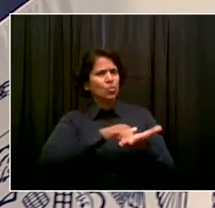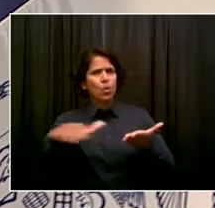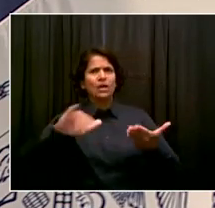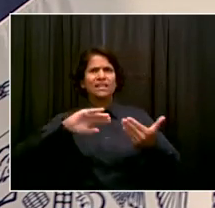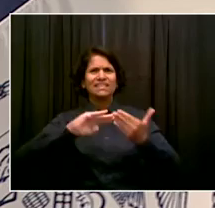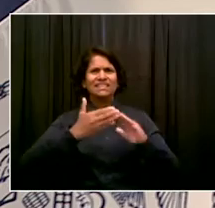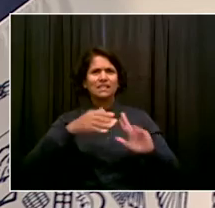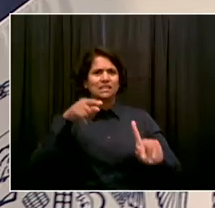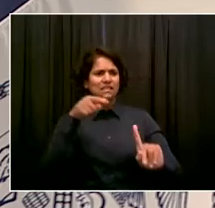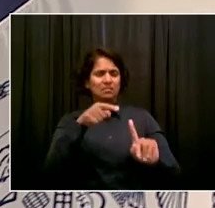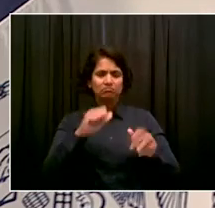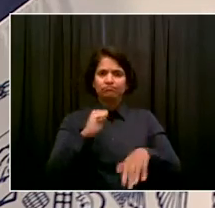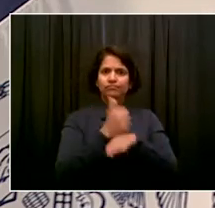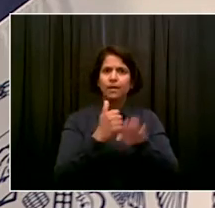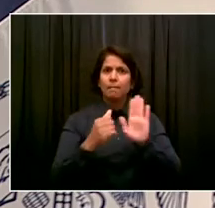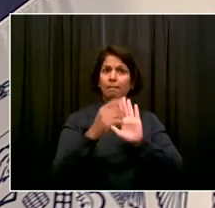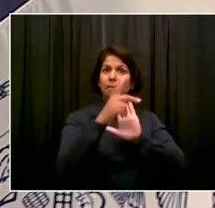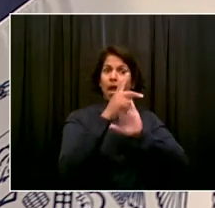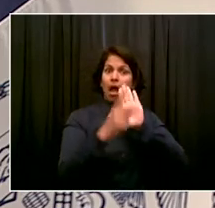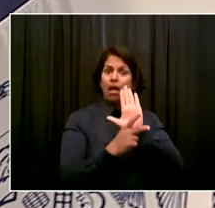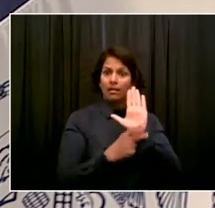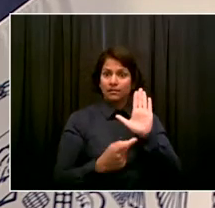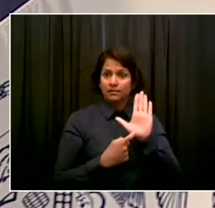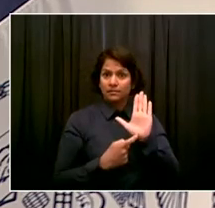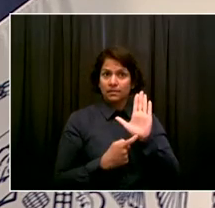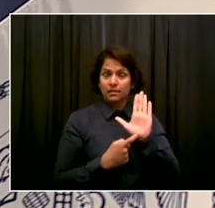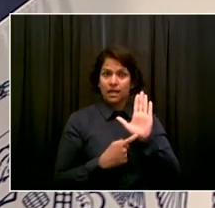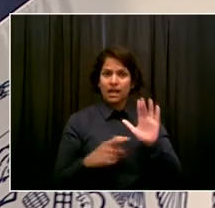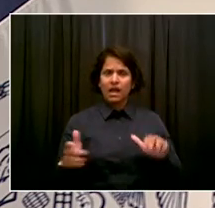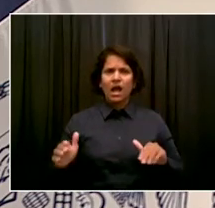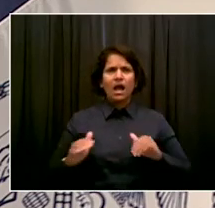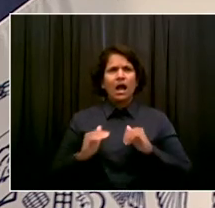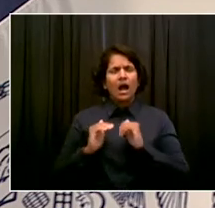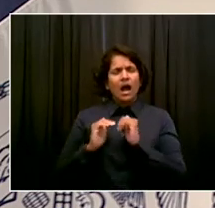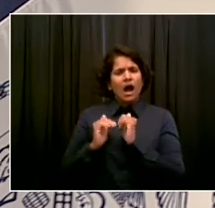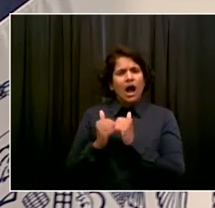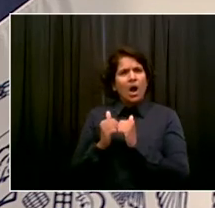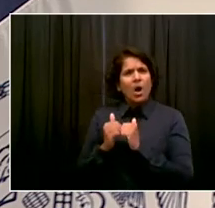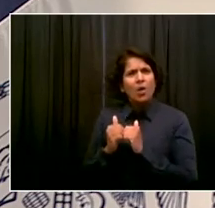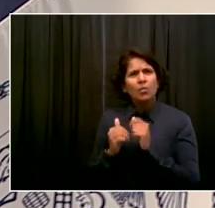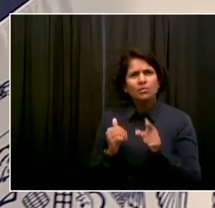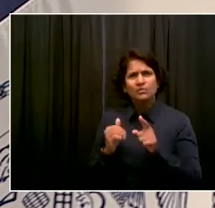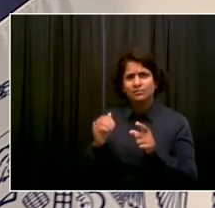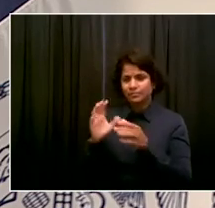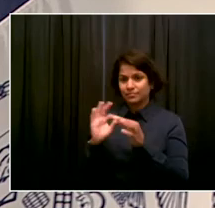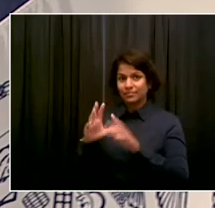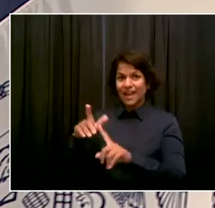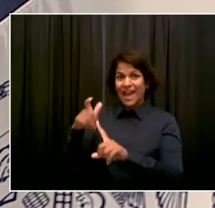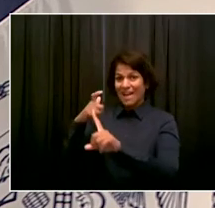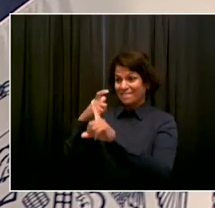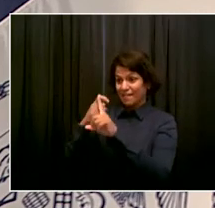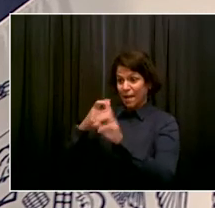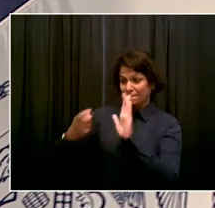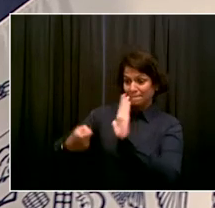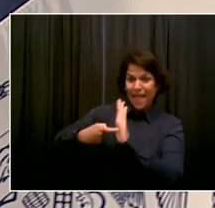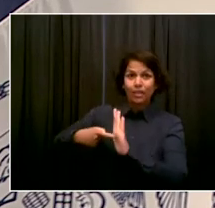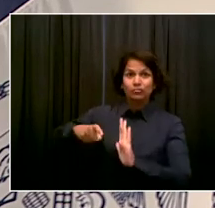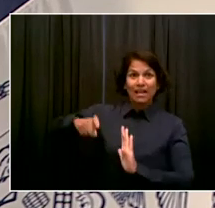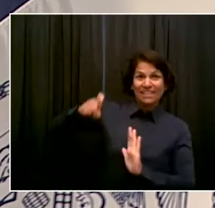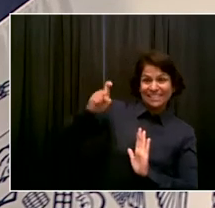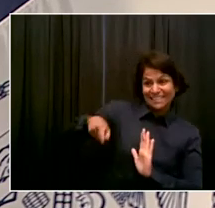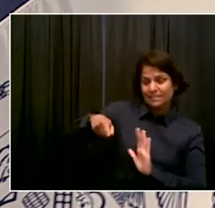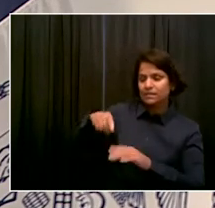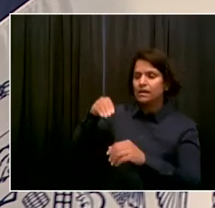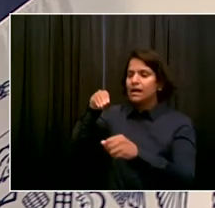to enforce this vaccine mandate when the vaccines have not yet gained FDA approval,